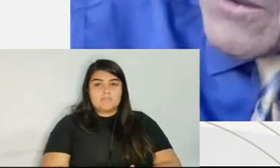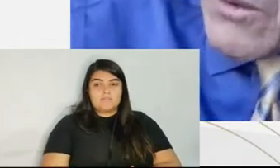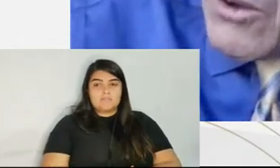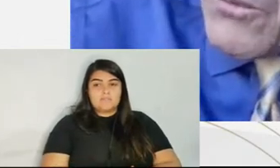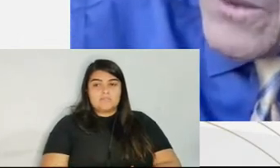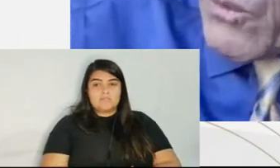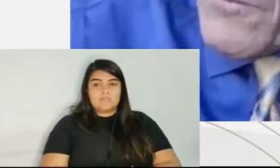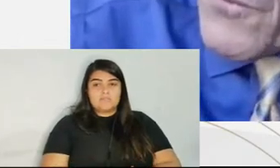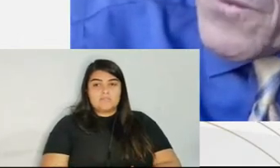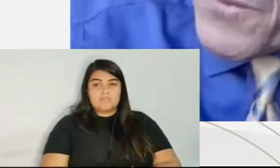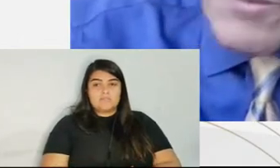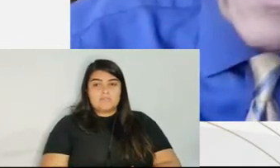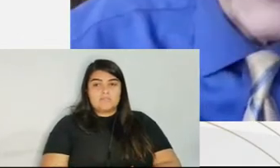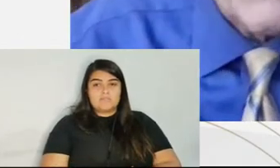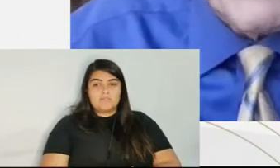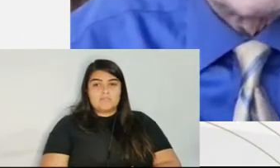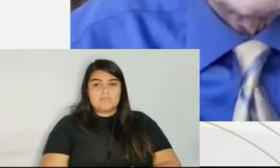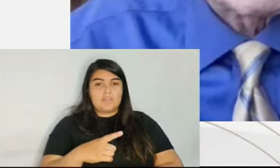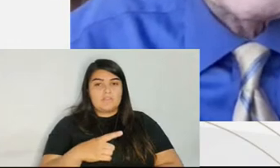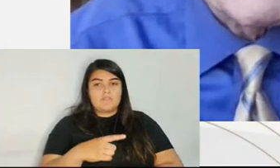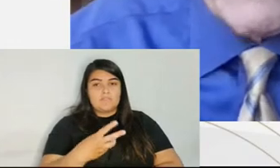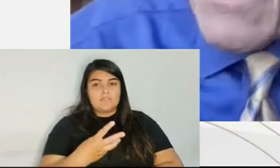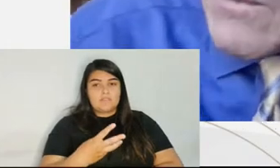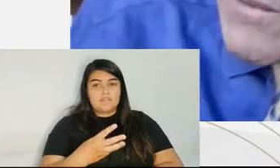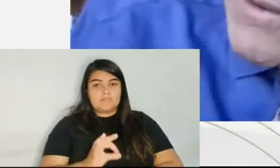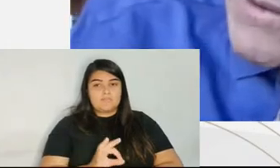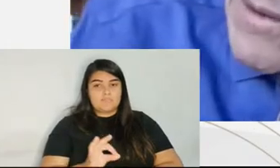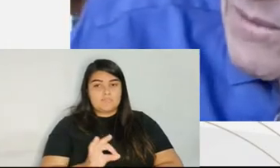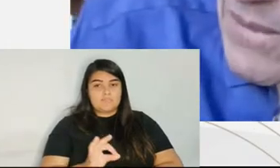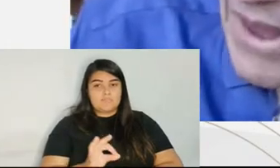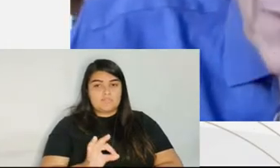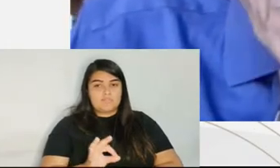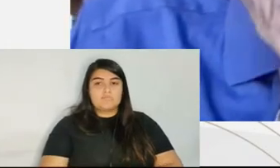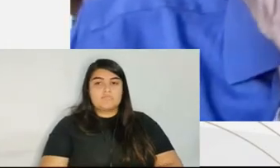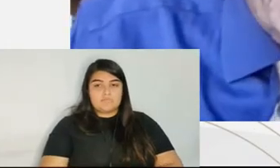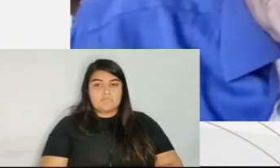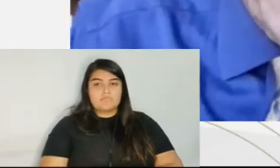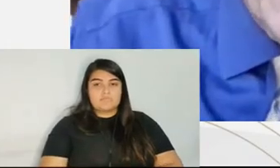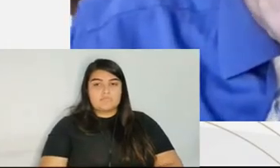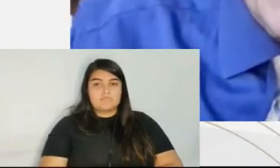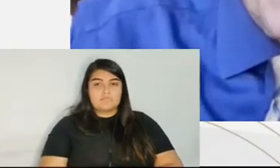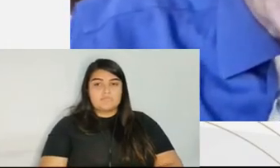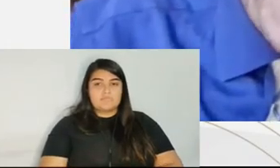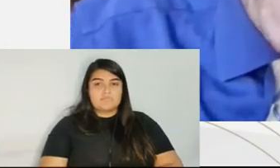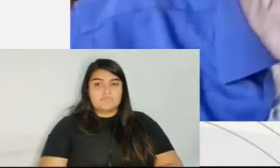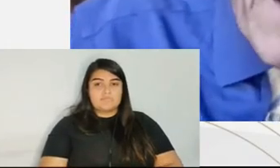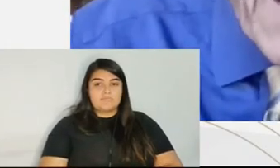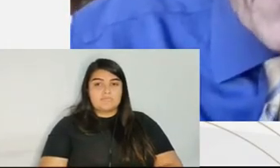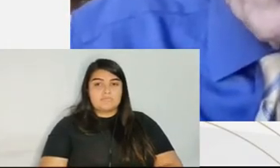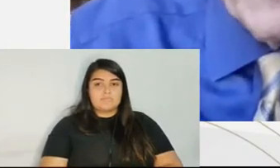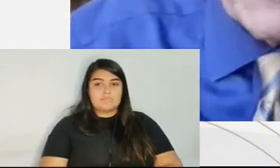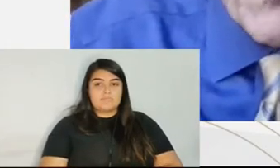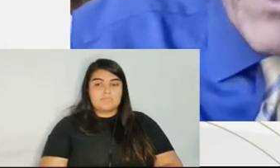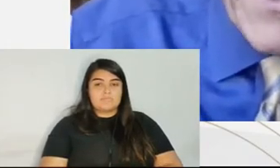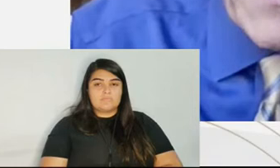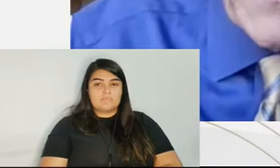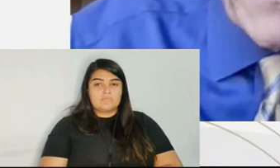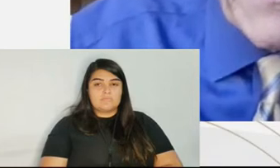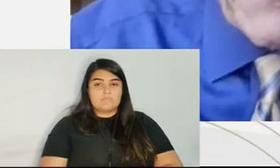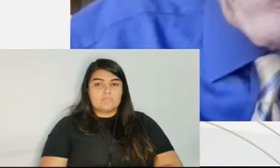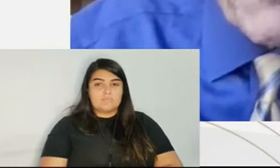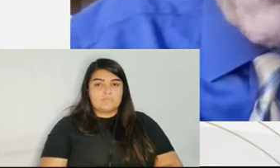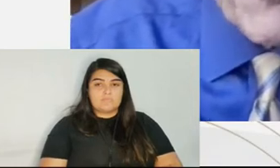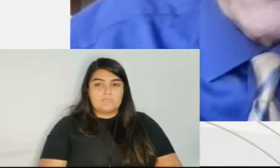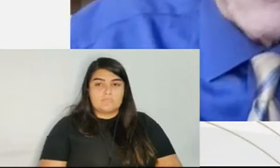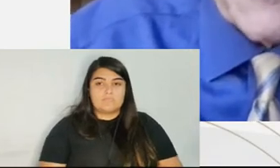So, only one-fifth as many trials after these guidelines took effect. Now, there might be other reasons why